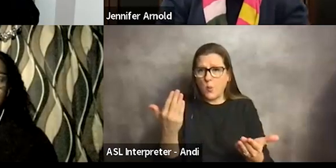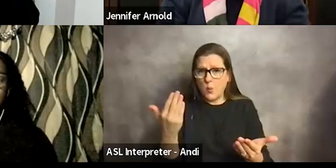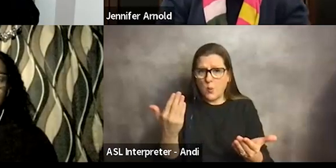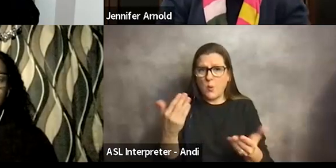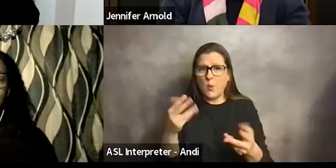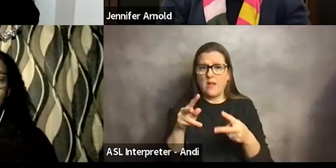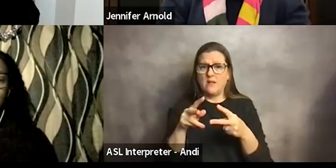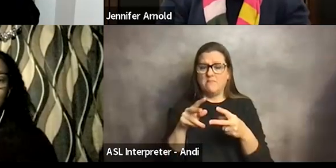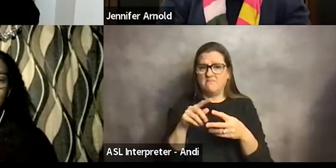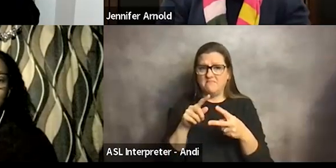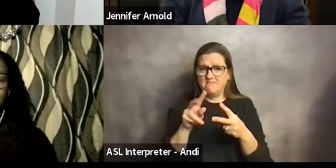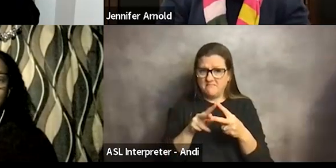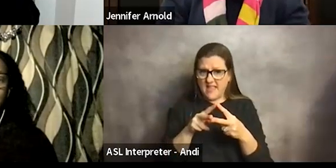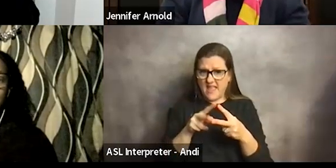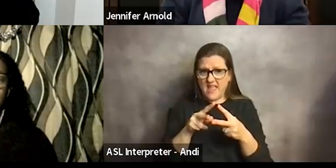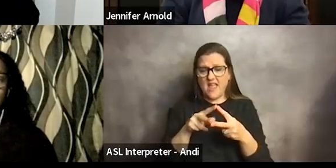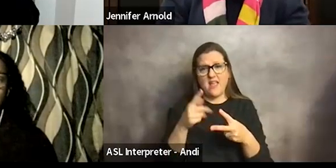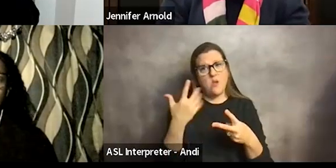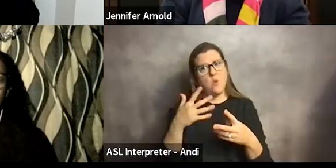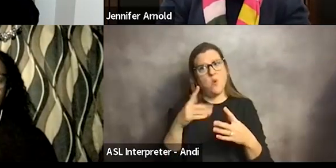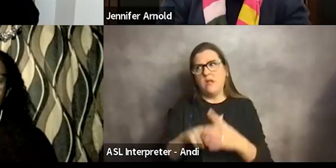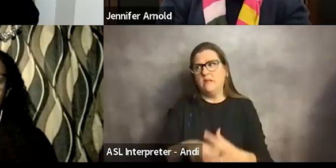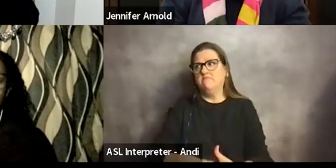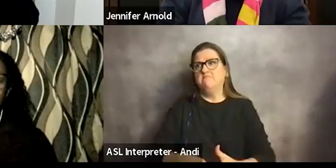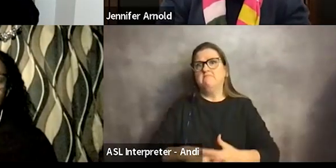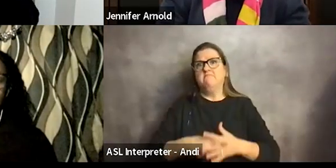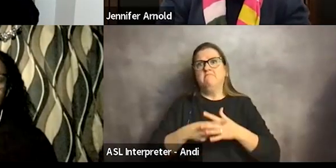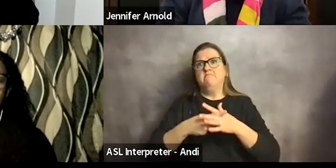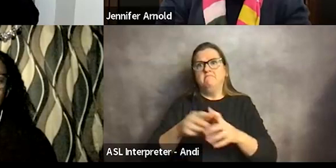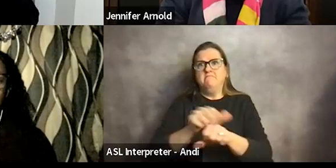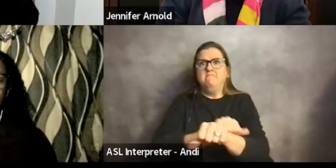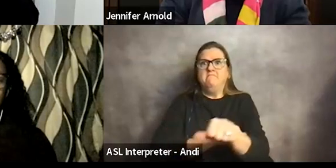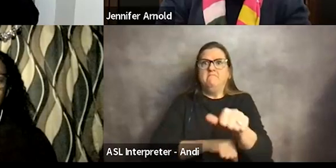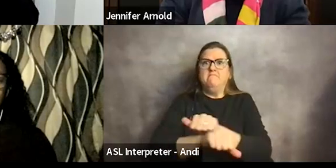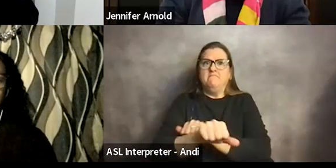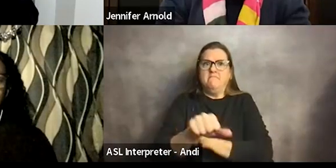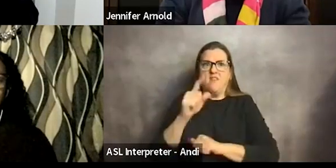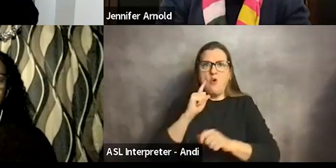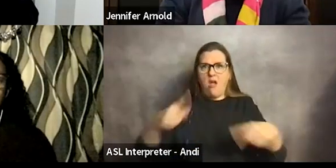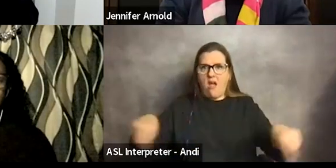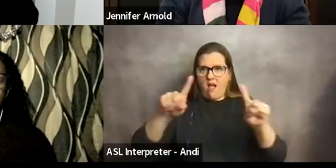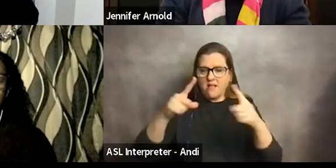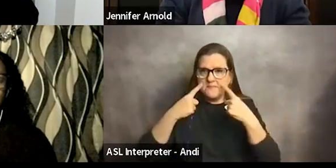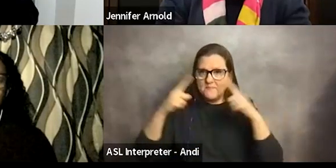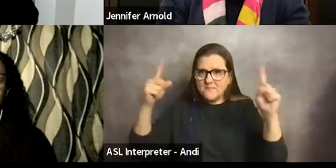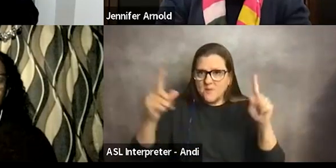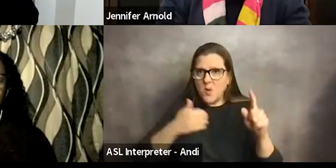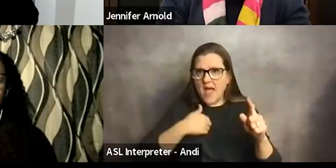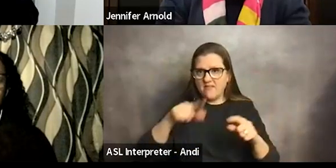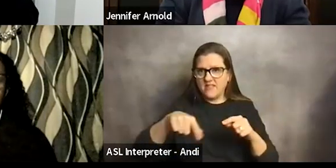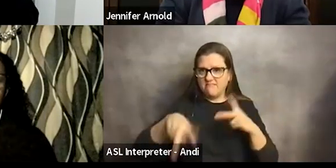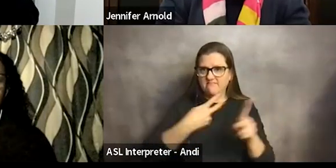these people have paved the pathway for all of us to be here and to be having this conversation.